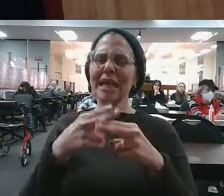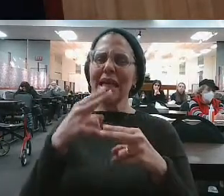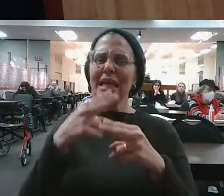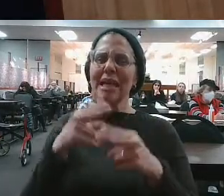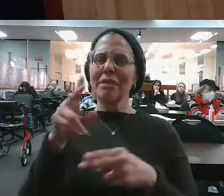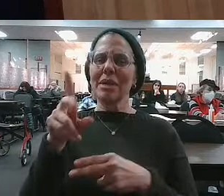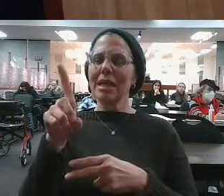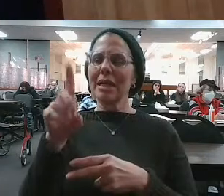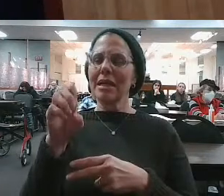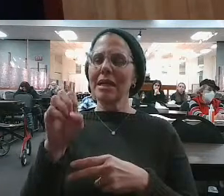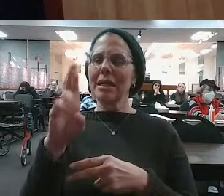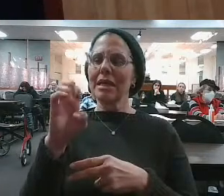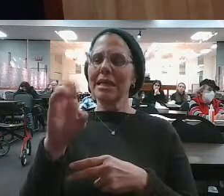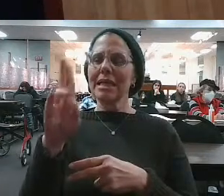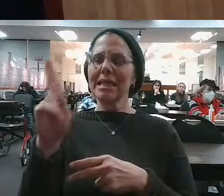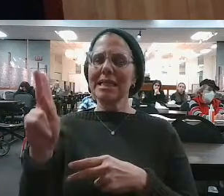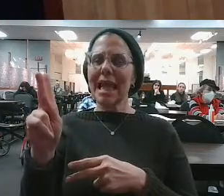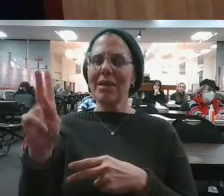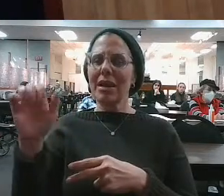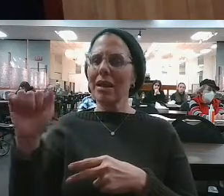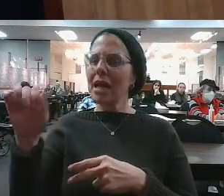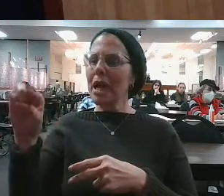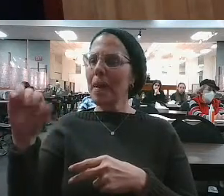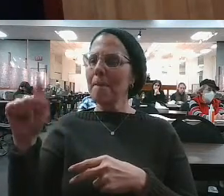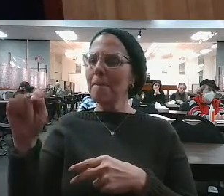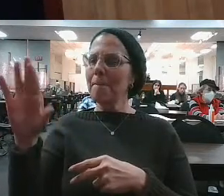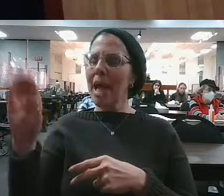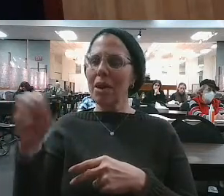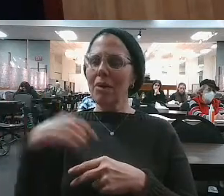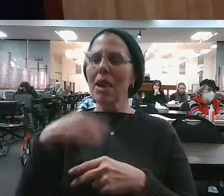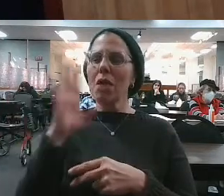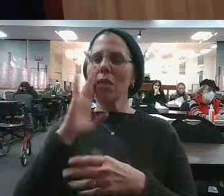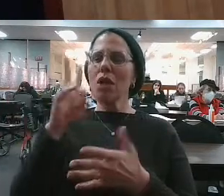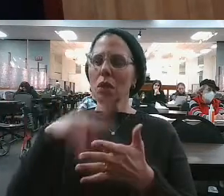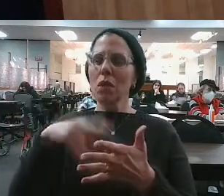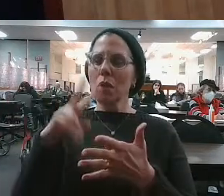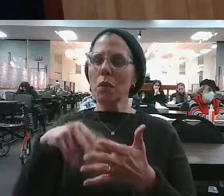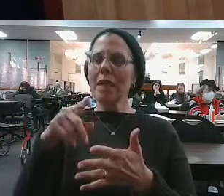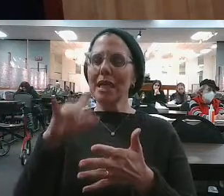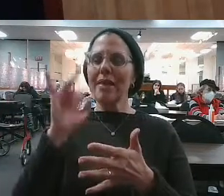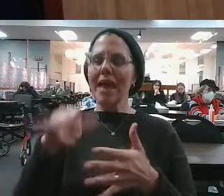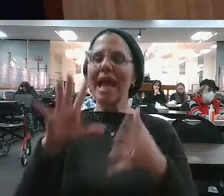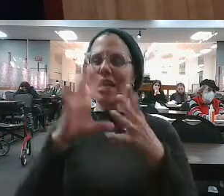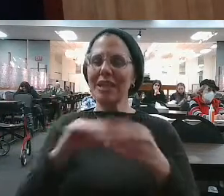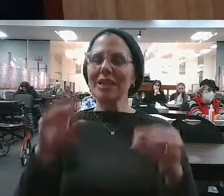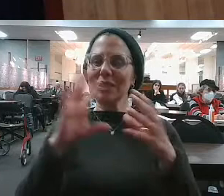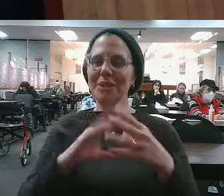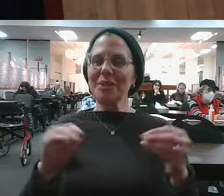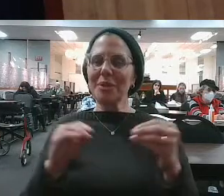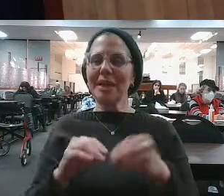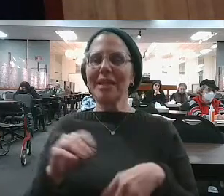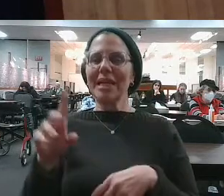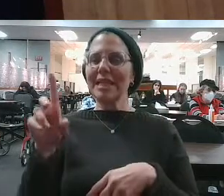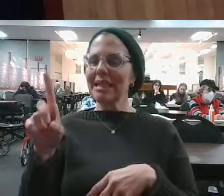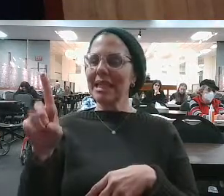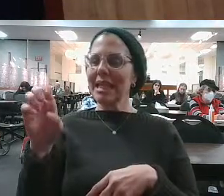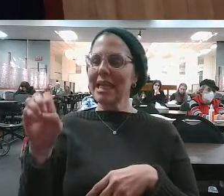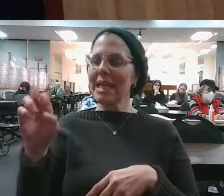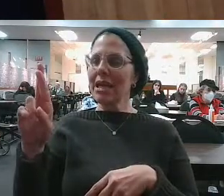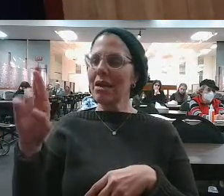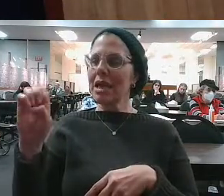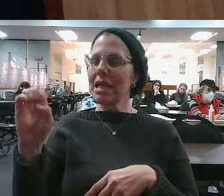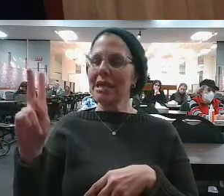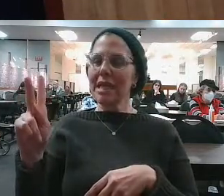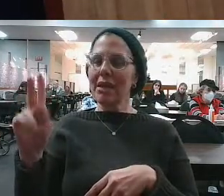Amado. You'll Google him. It's quite fascinating. I'm read to you this story. This guy, I'm going to it to you. Derek Amado is a guy